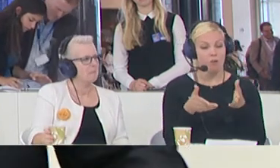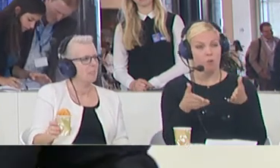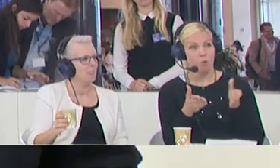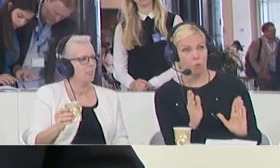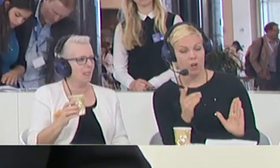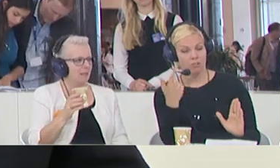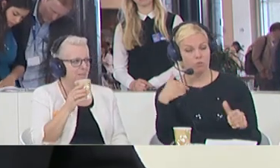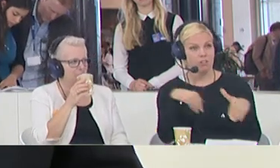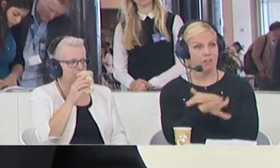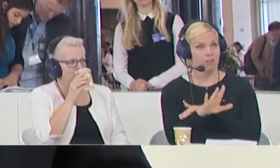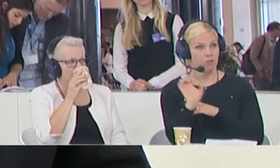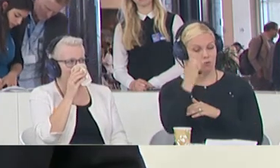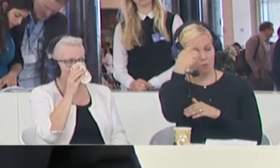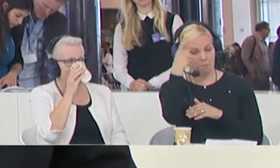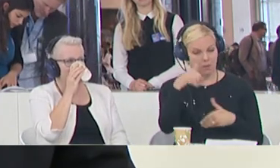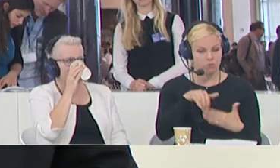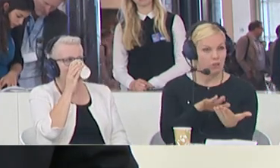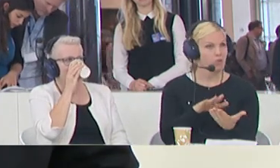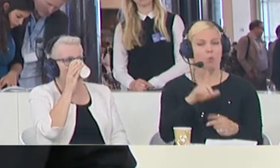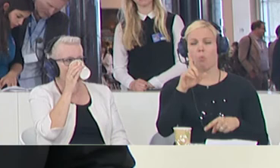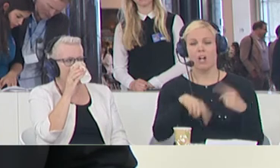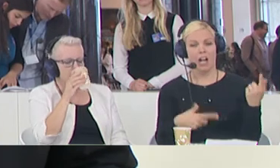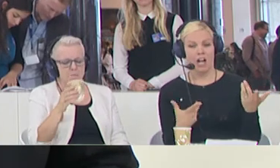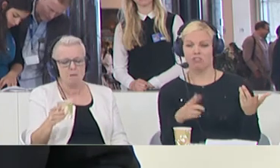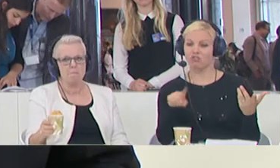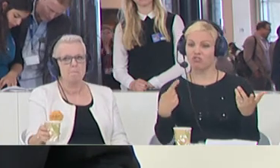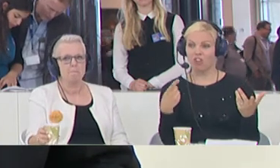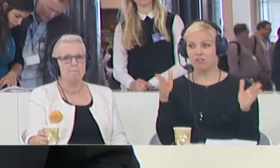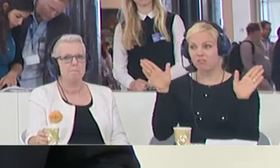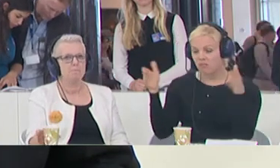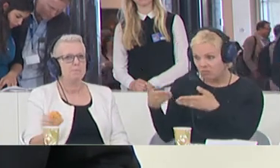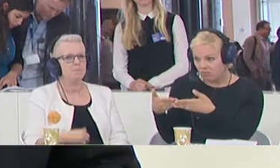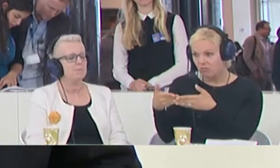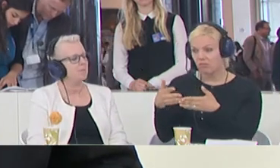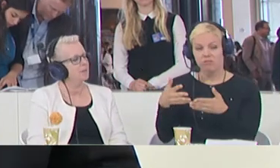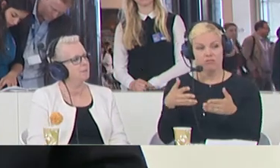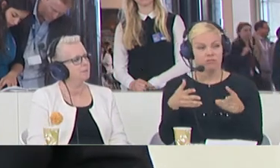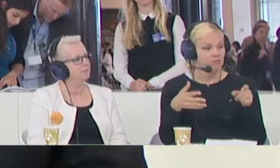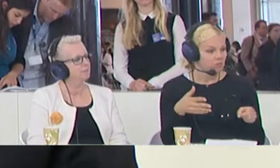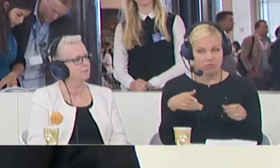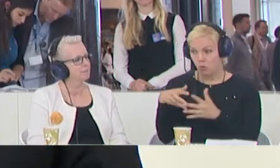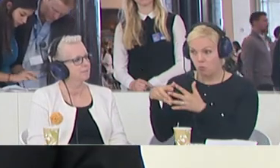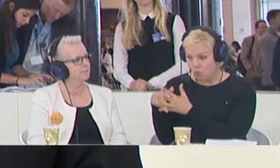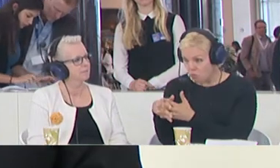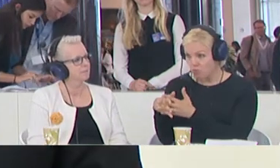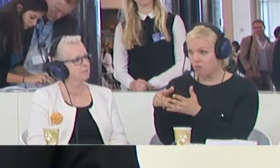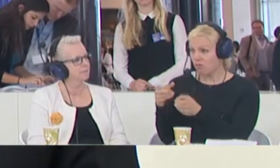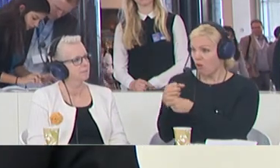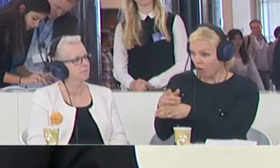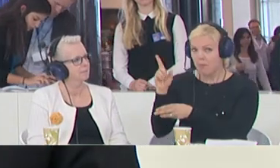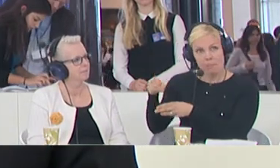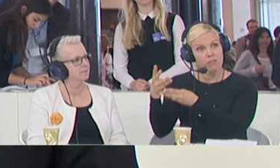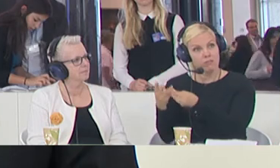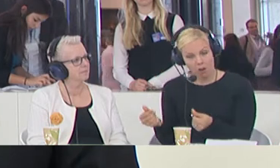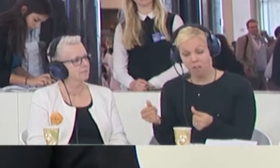can't be hostage to the root causes. We have to direct some of our attention to solving that for the longer term as well. Not just looking south to the Mediterranean,